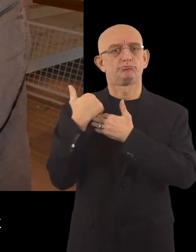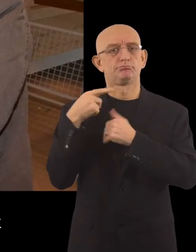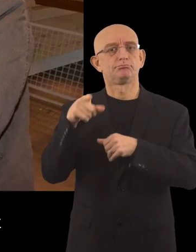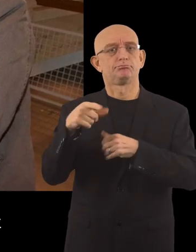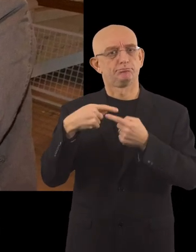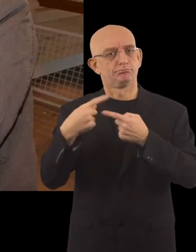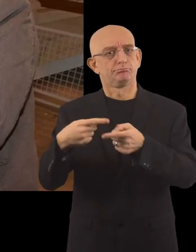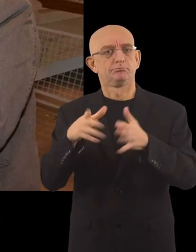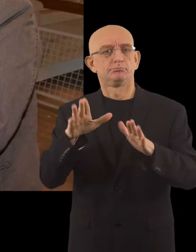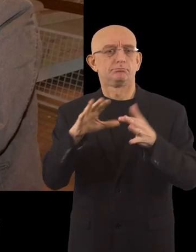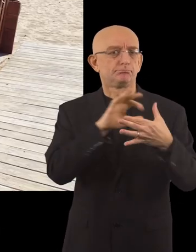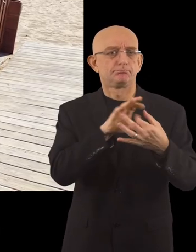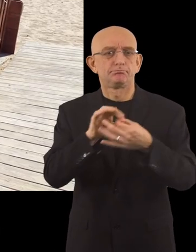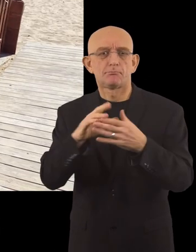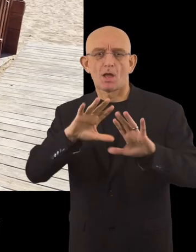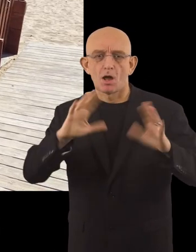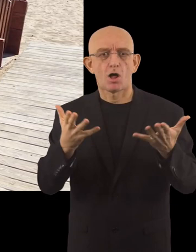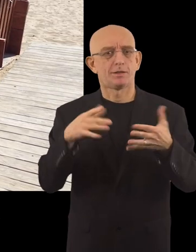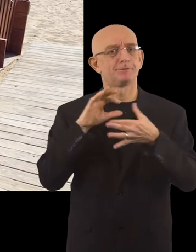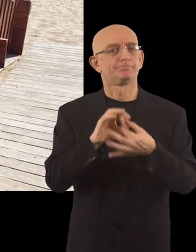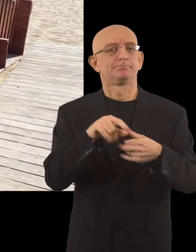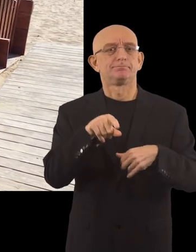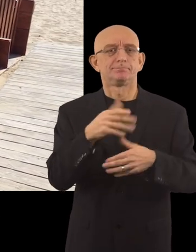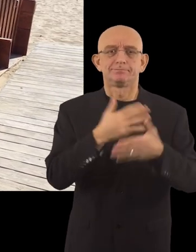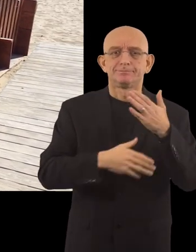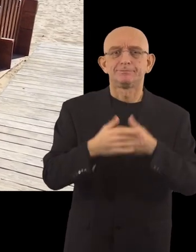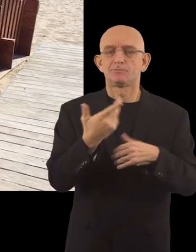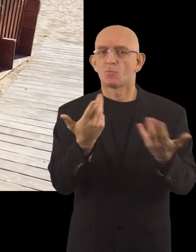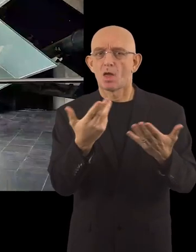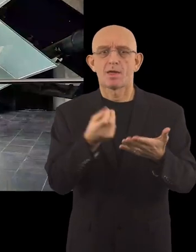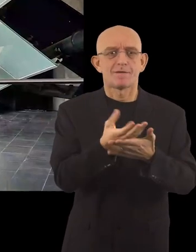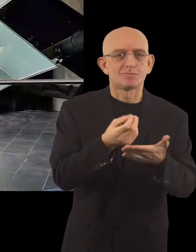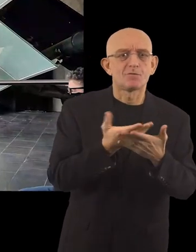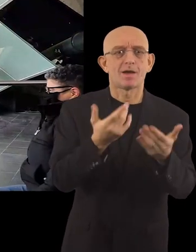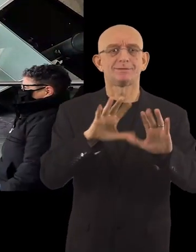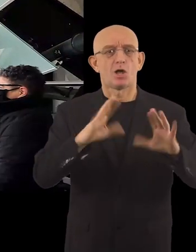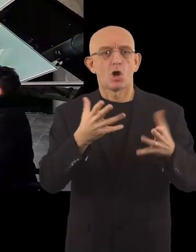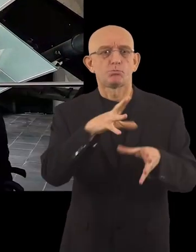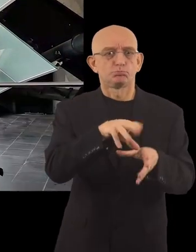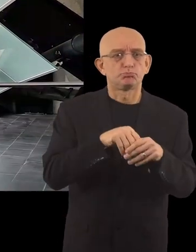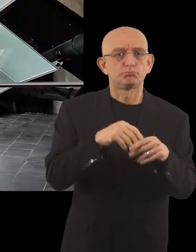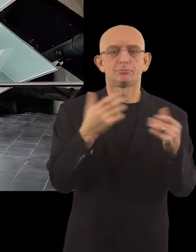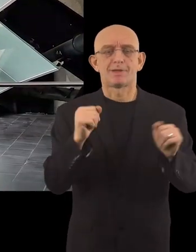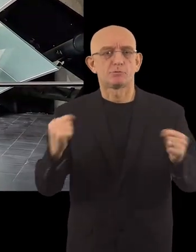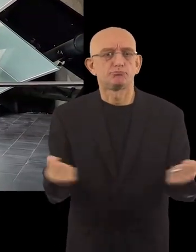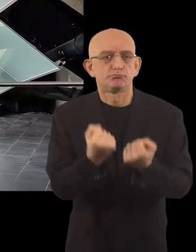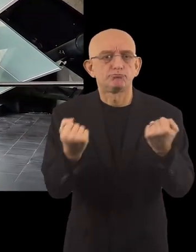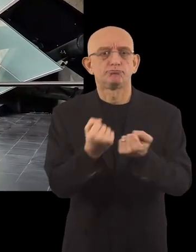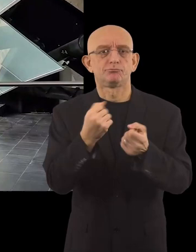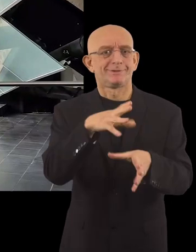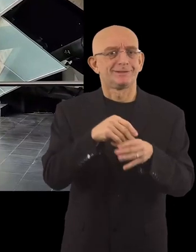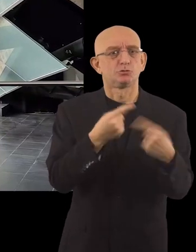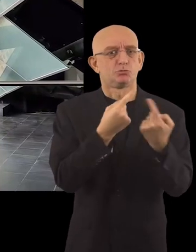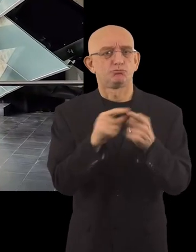permanent contact for all matters relating to accessibility and provides advice on issues relating to participation, rehabilitation and